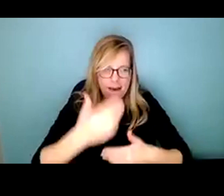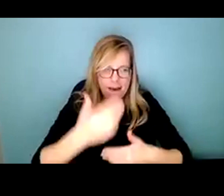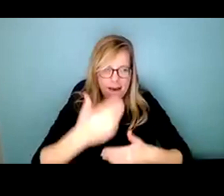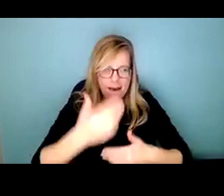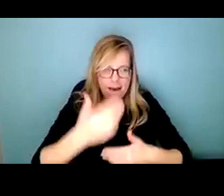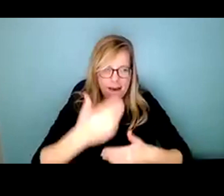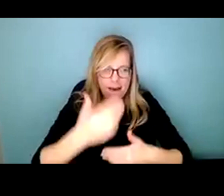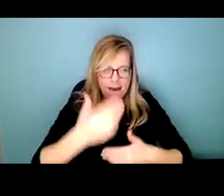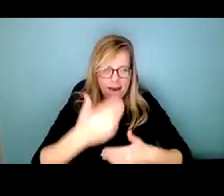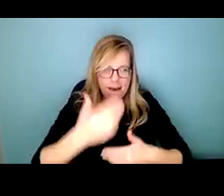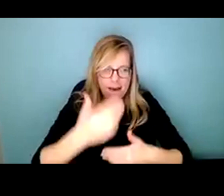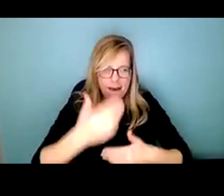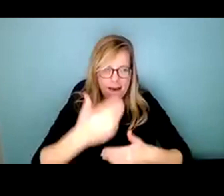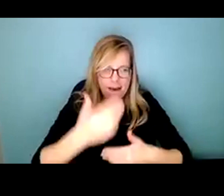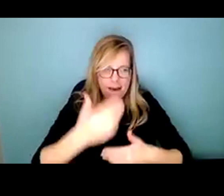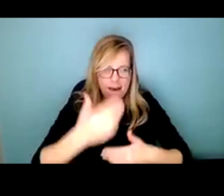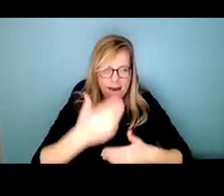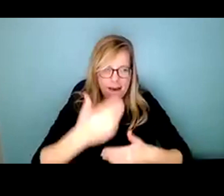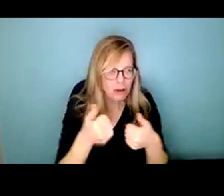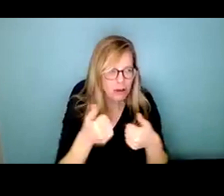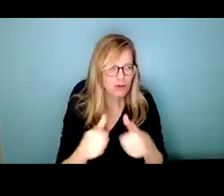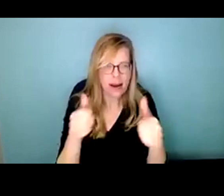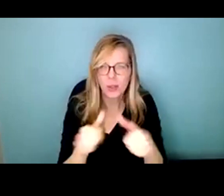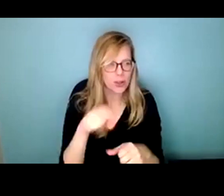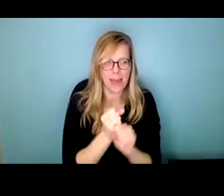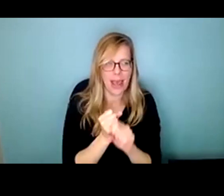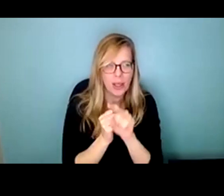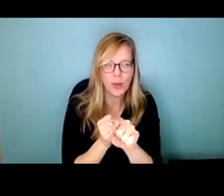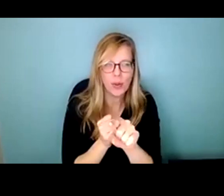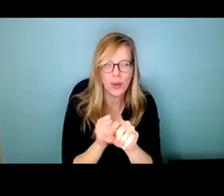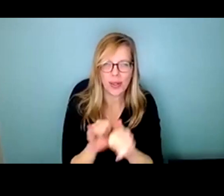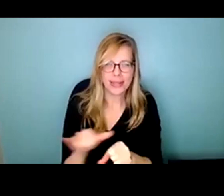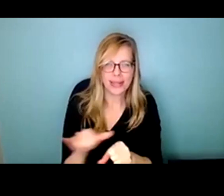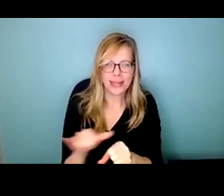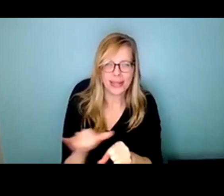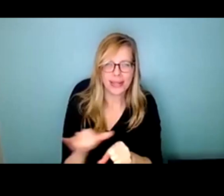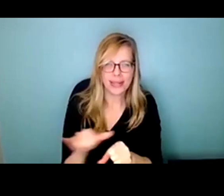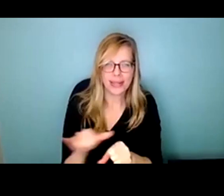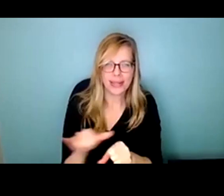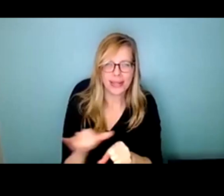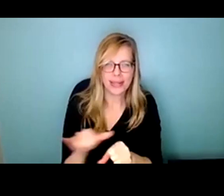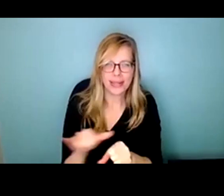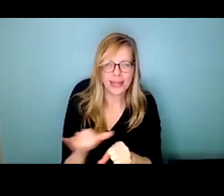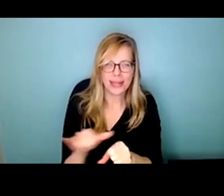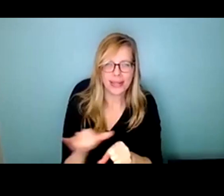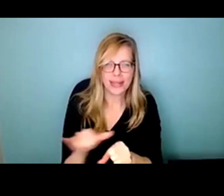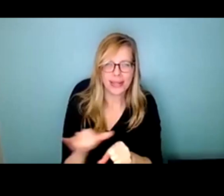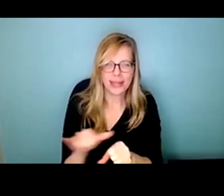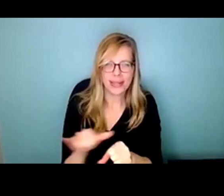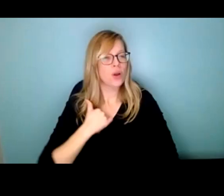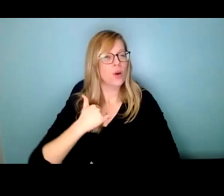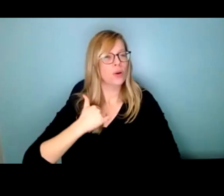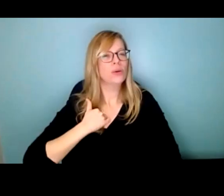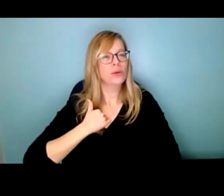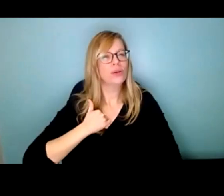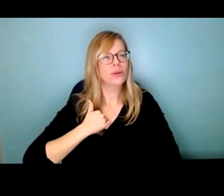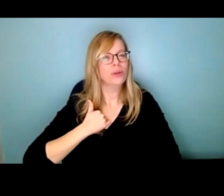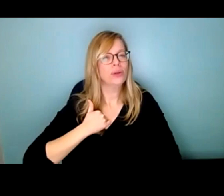You make so older